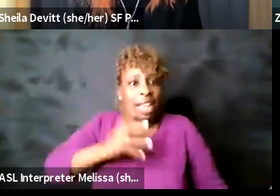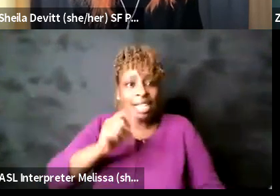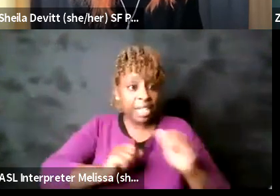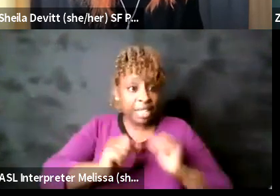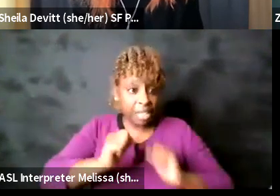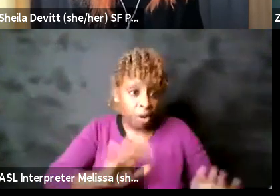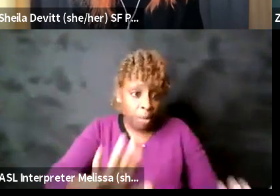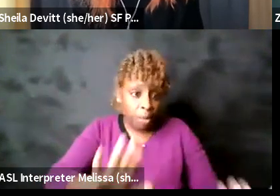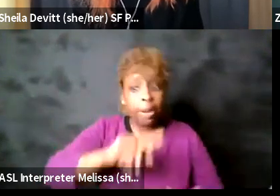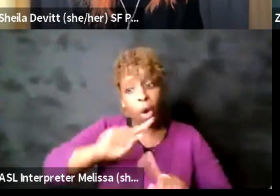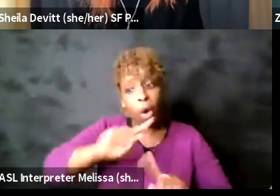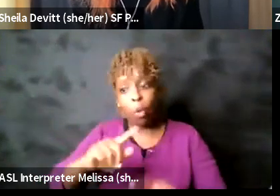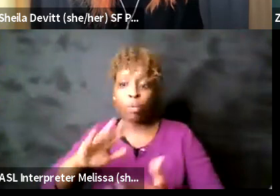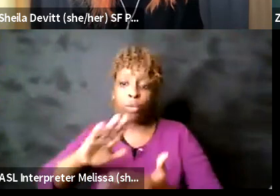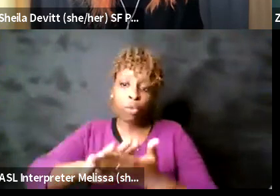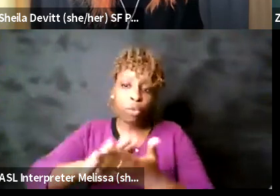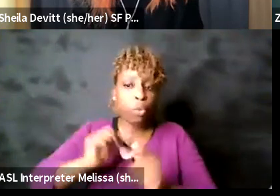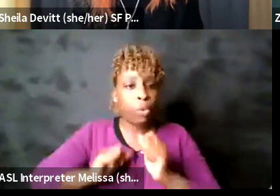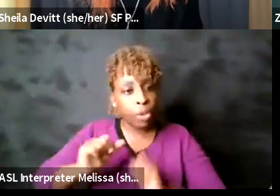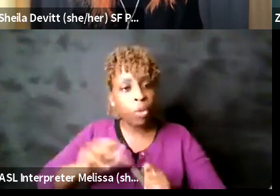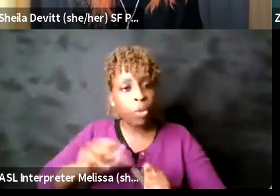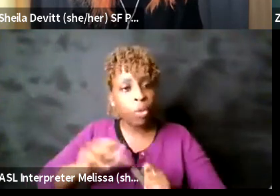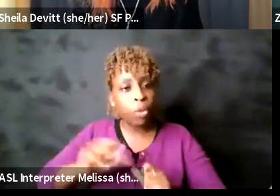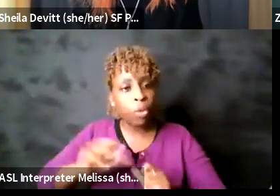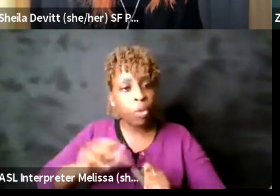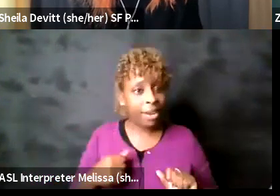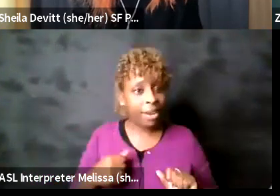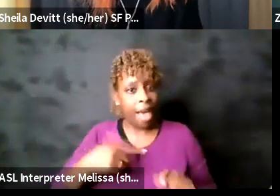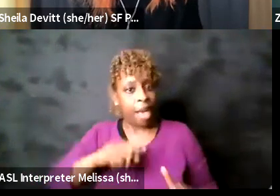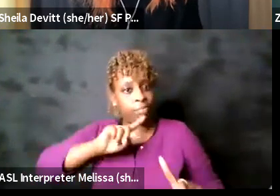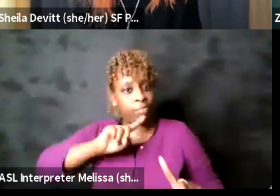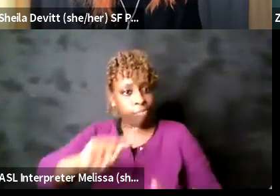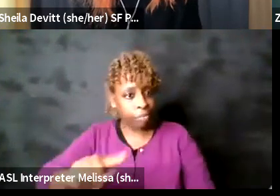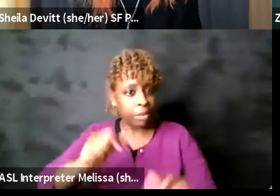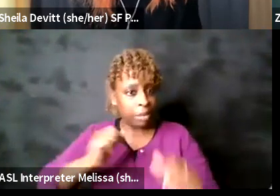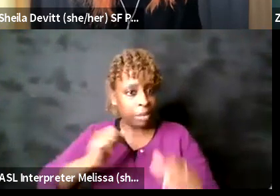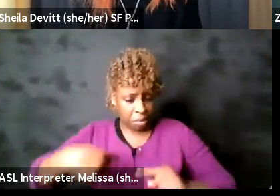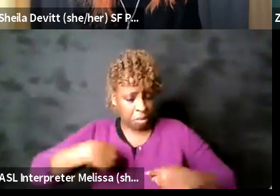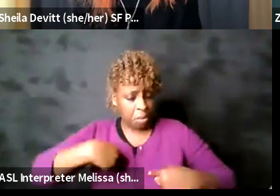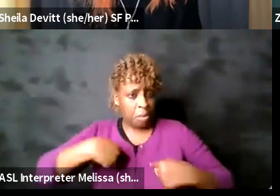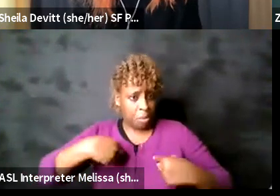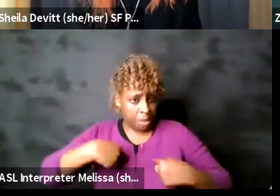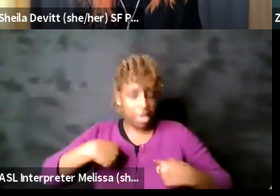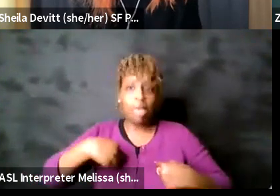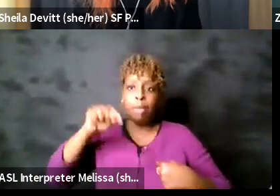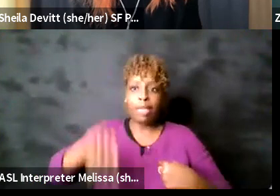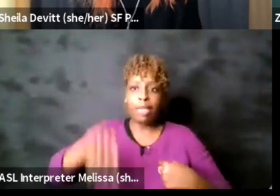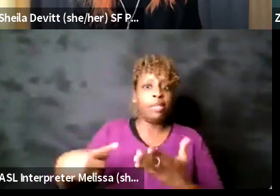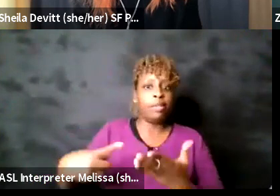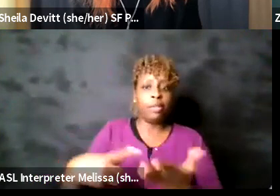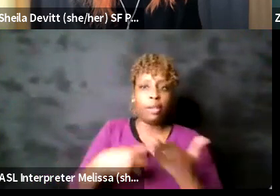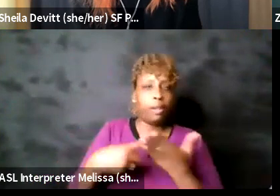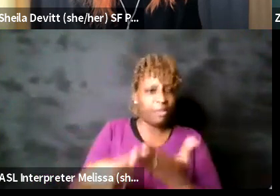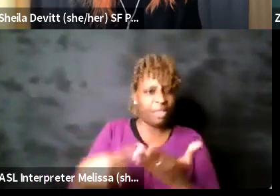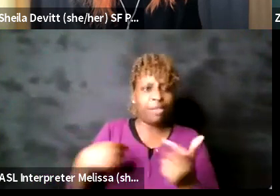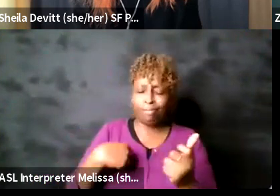i was just as much a regular theater goer um and actually this is a conversation that i've had many times with a good friend